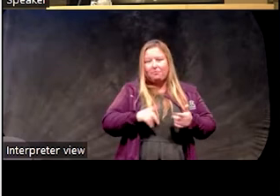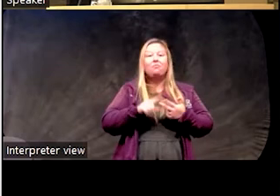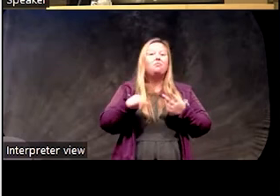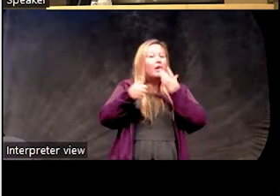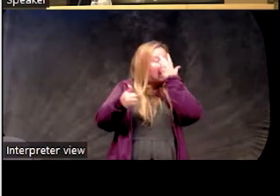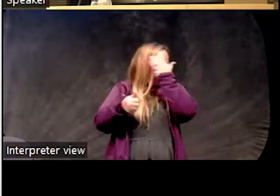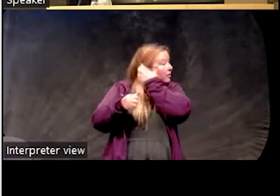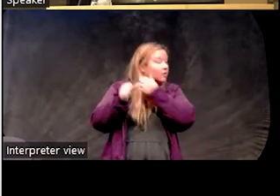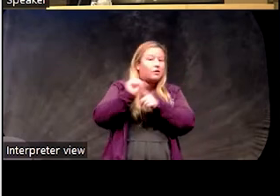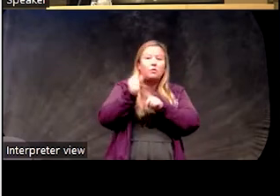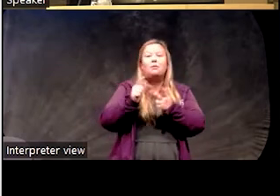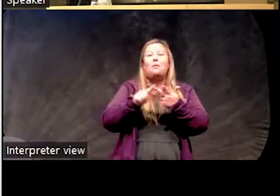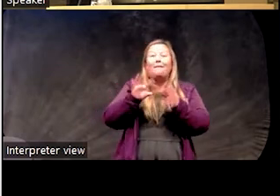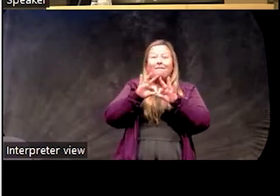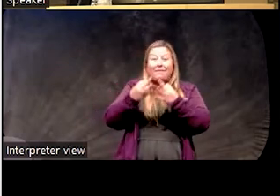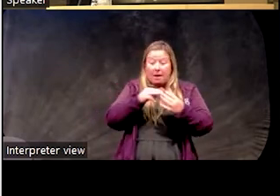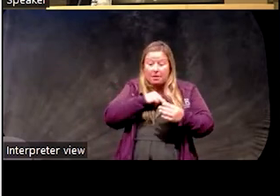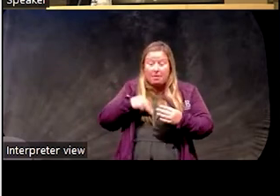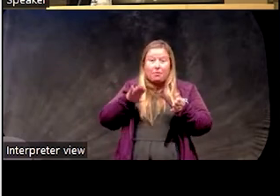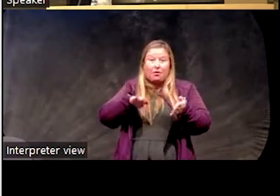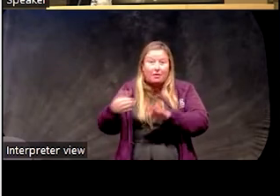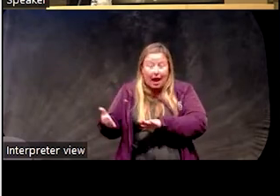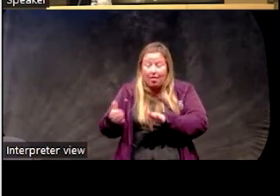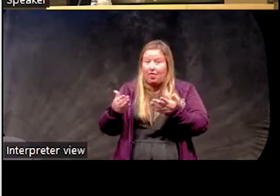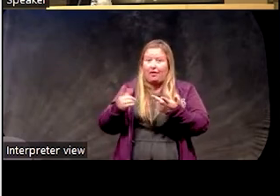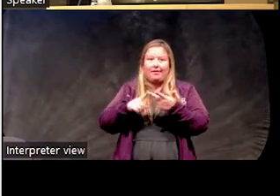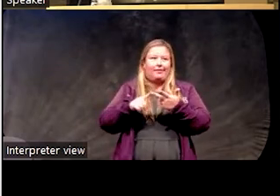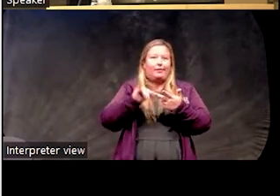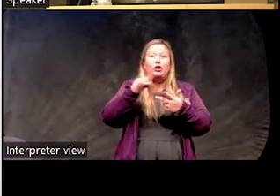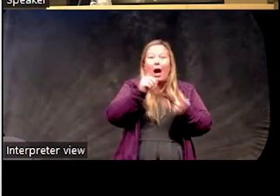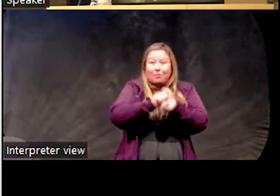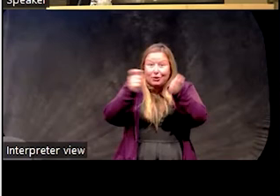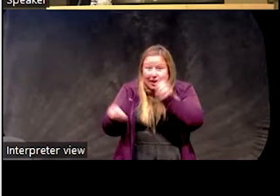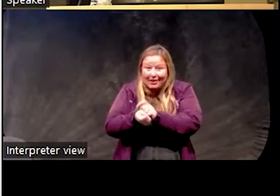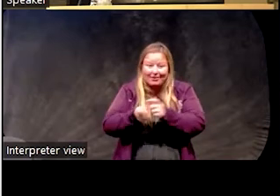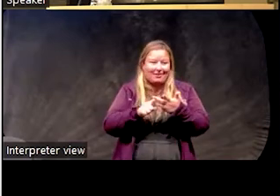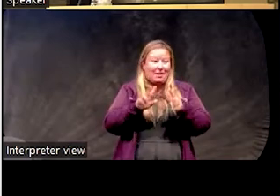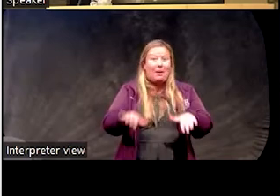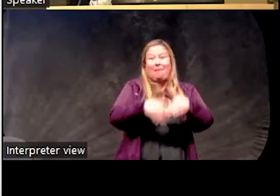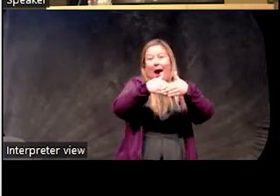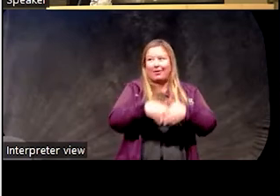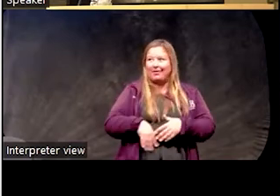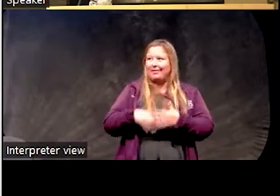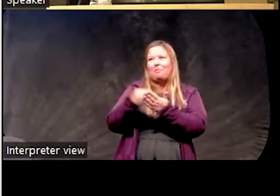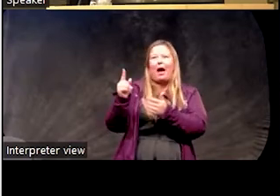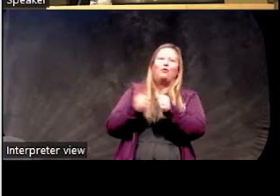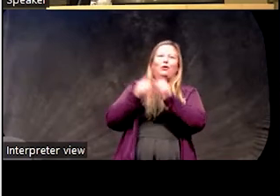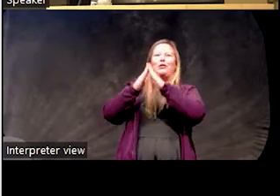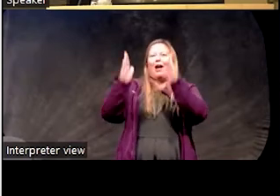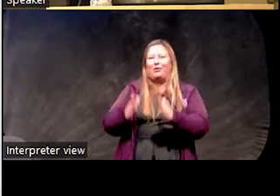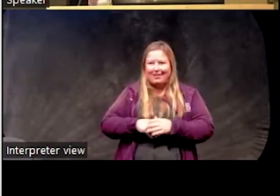precipitating factors could be the death of a loved one, a job change. You get married, you buy your first house.